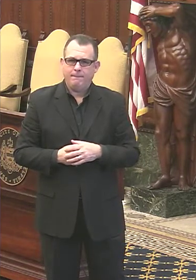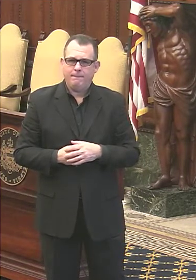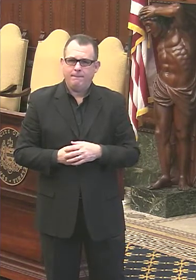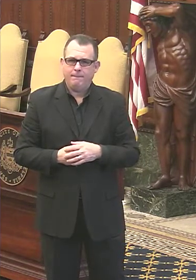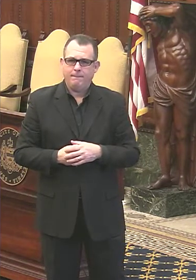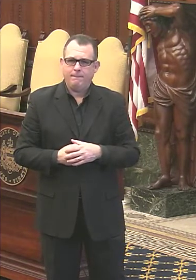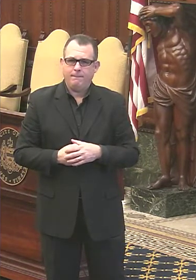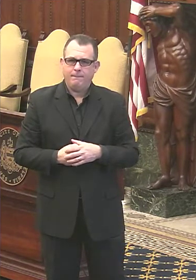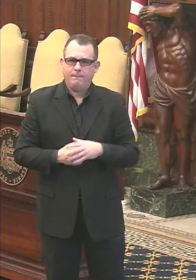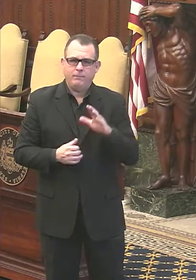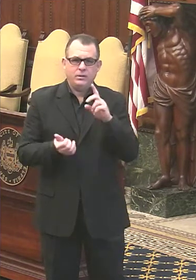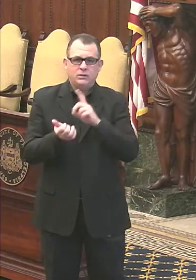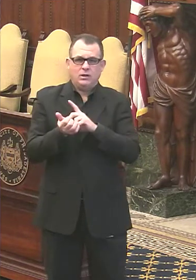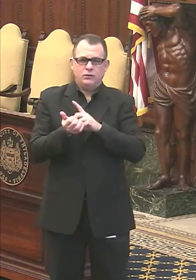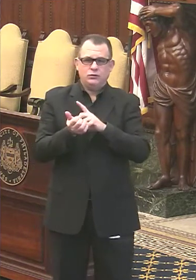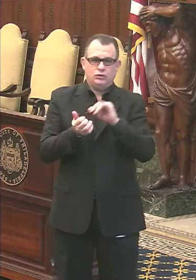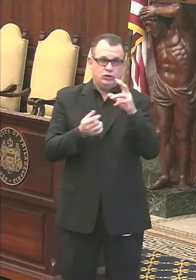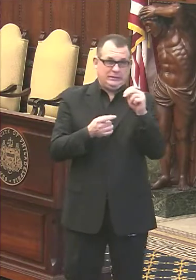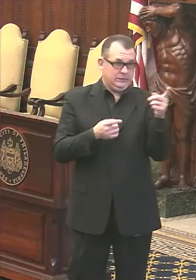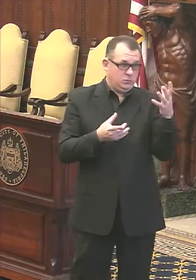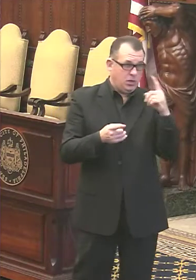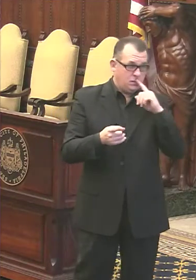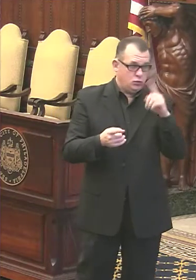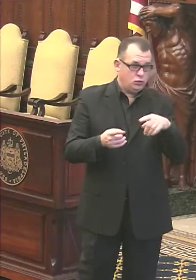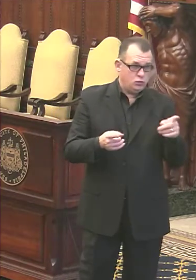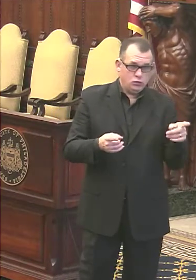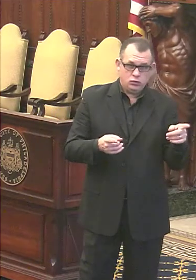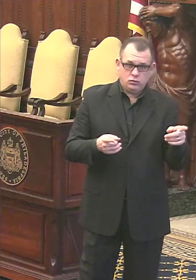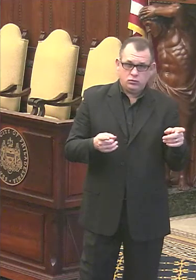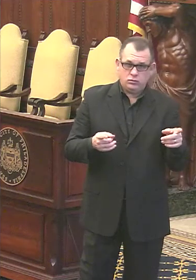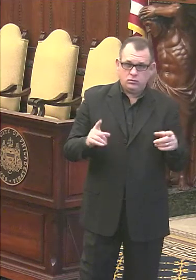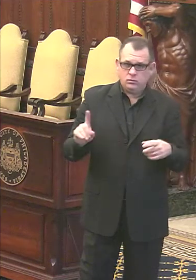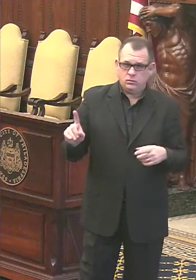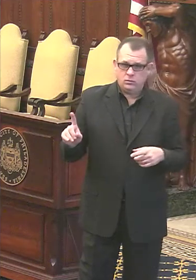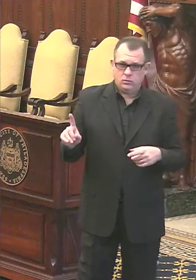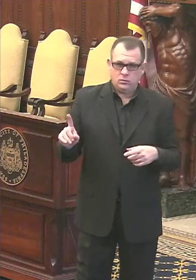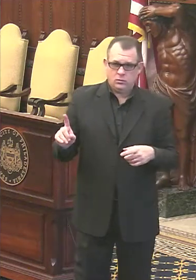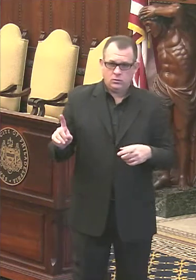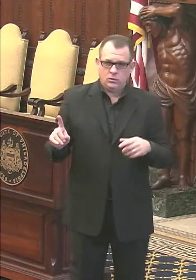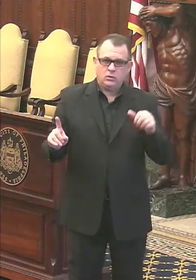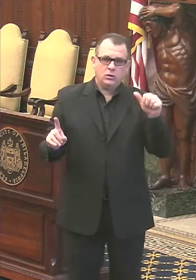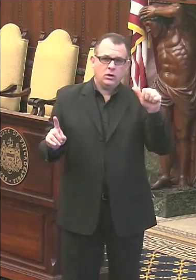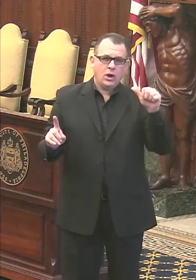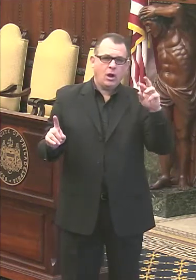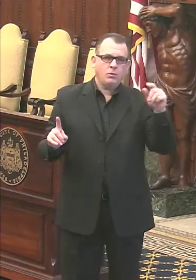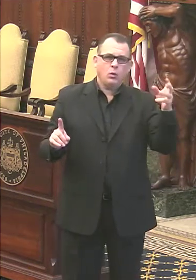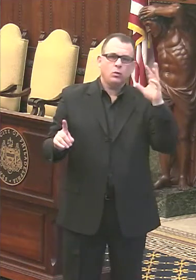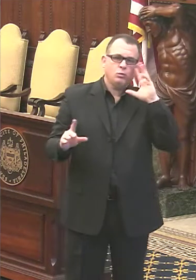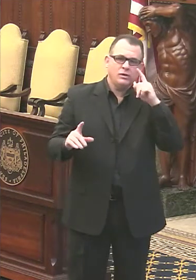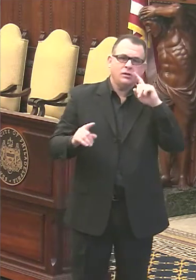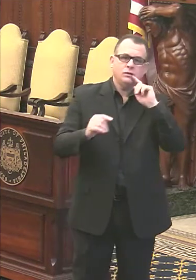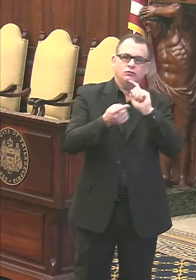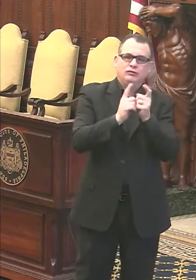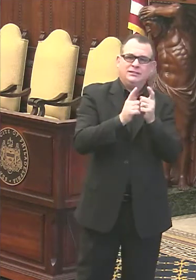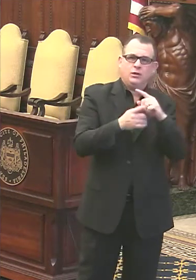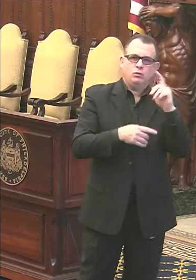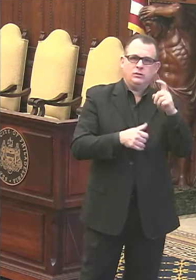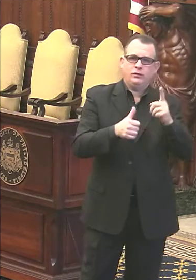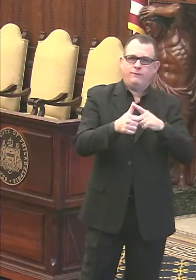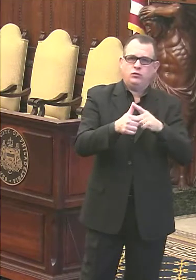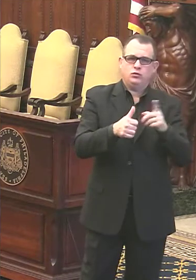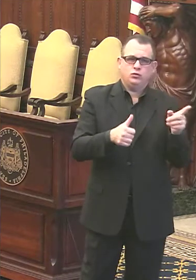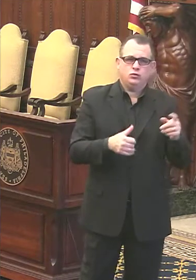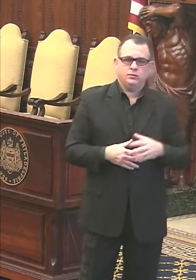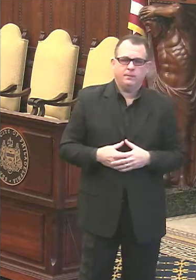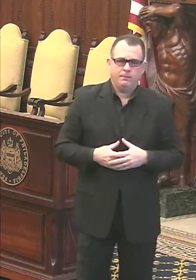Dr. Johnson, you want to answer the simplest response to that? Uh, hold on. think Armando interpret the question first? Sure. The question is how do